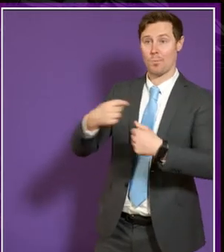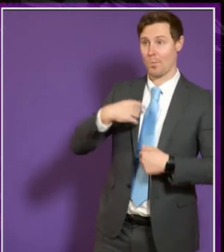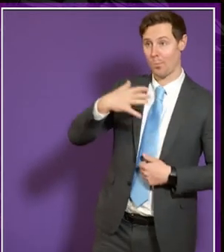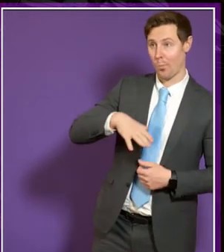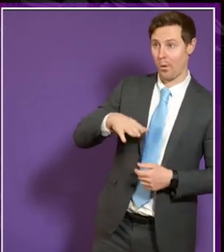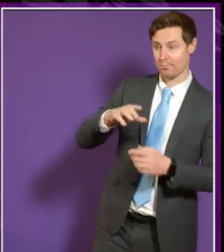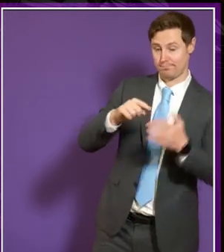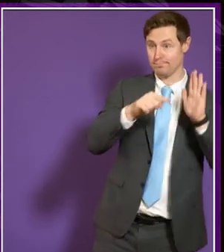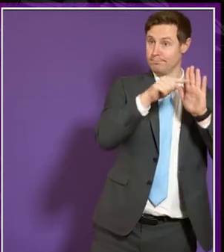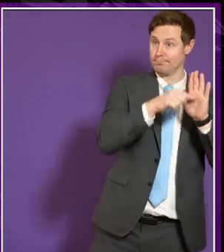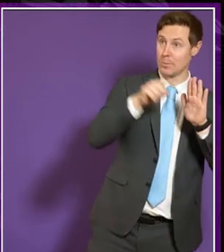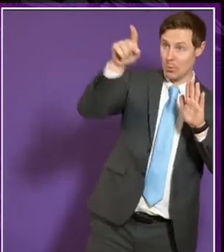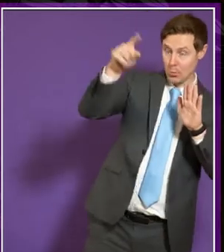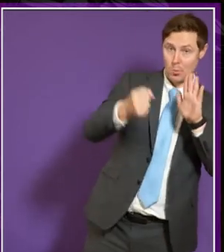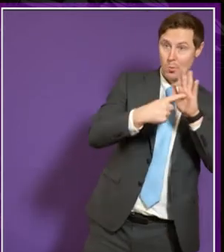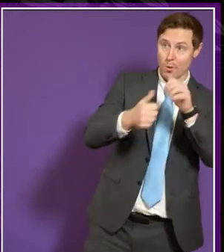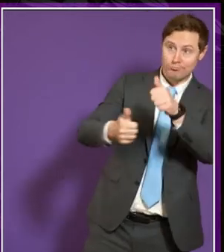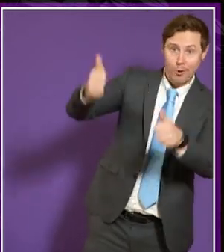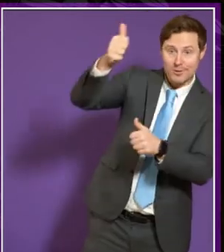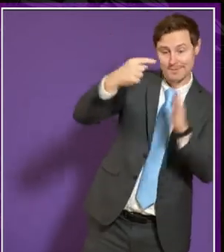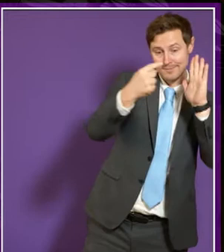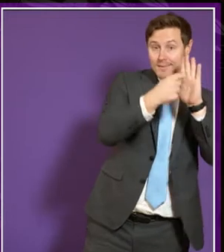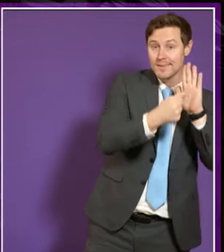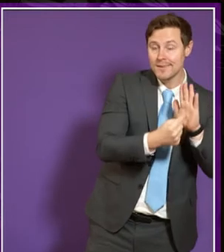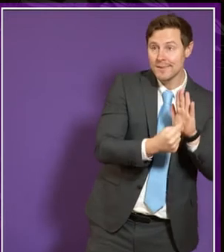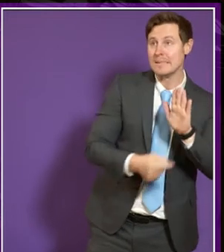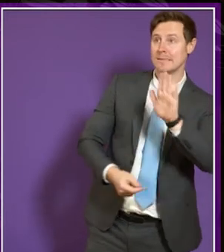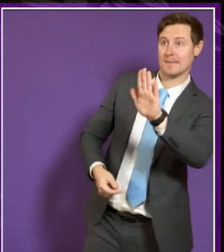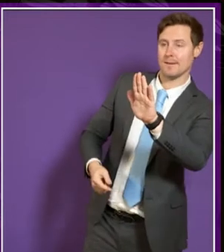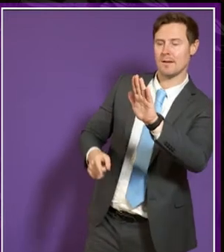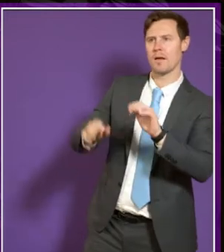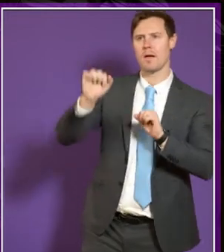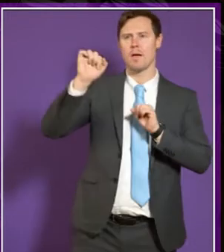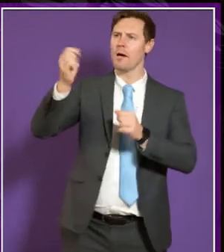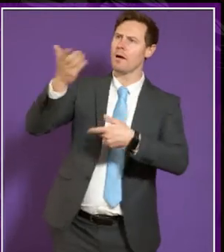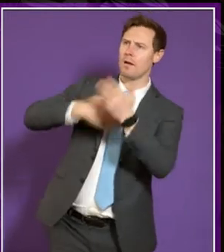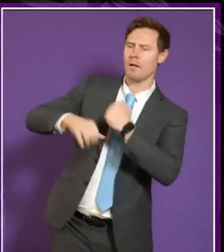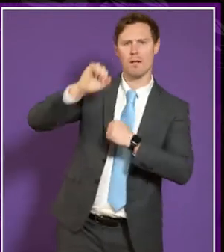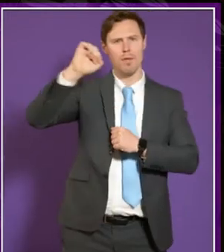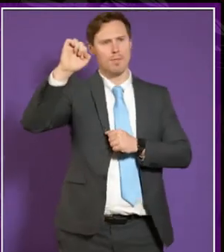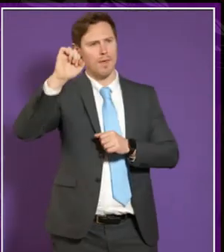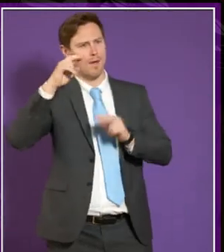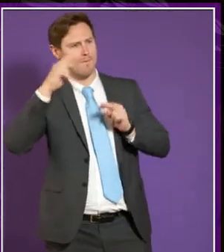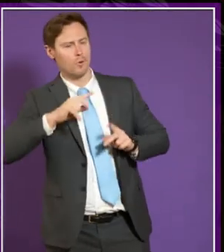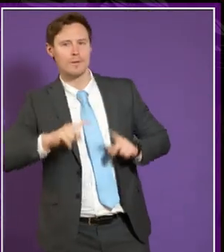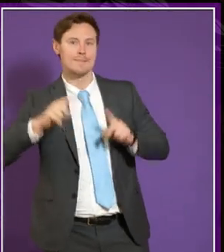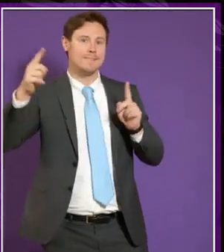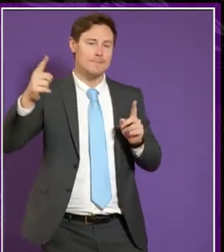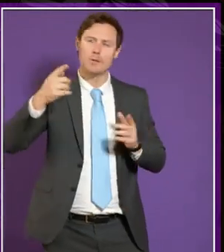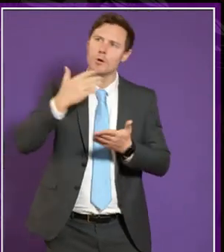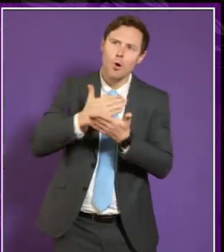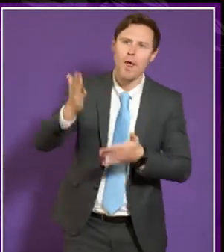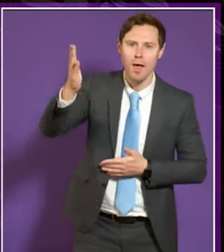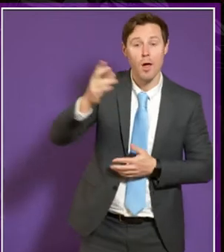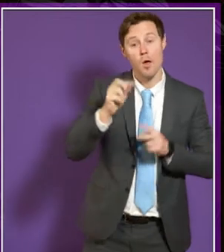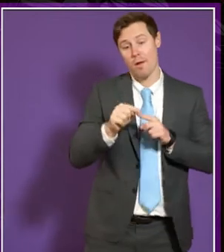them to focus on and prioritize and we're still unclear actually what they have focused and prioritized on and so we're hoping we'll get more of a